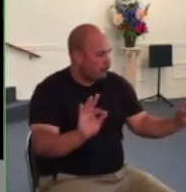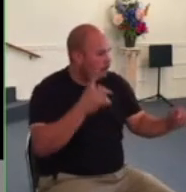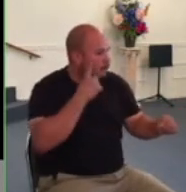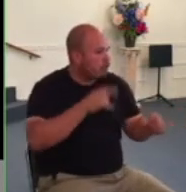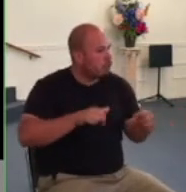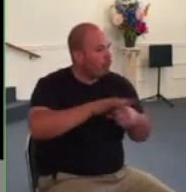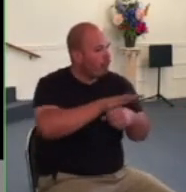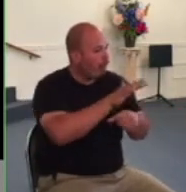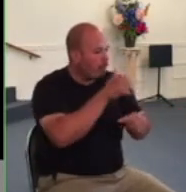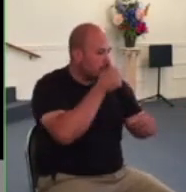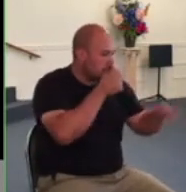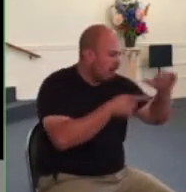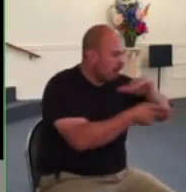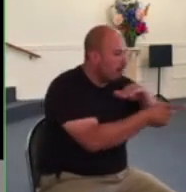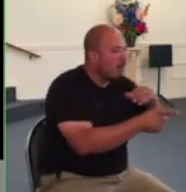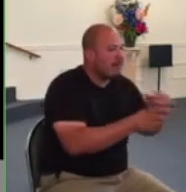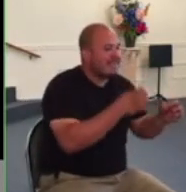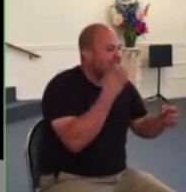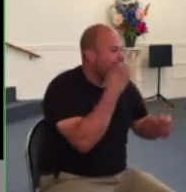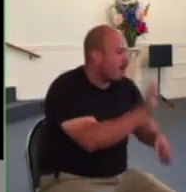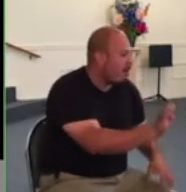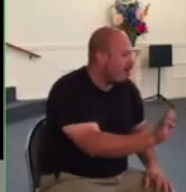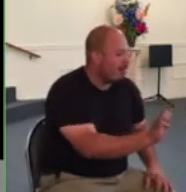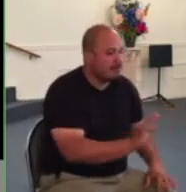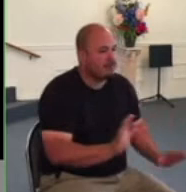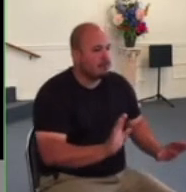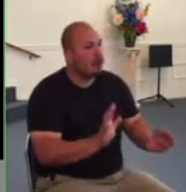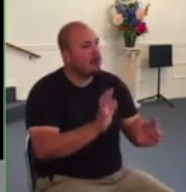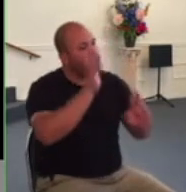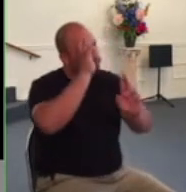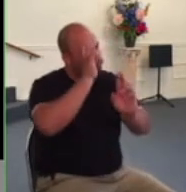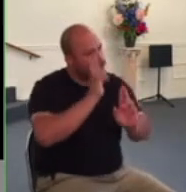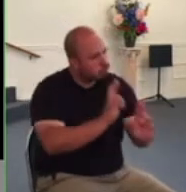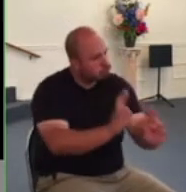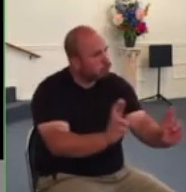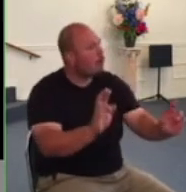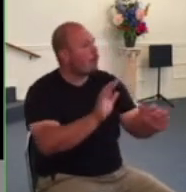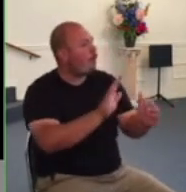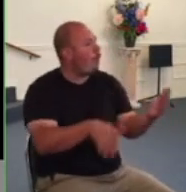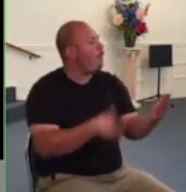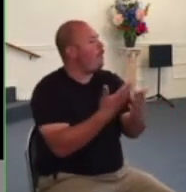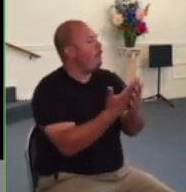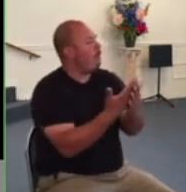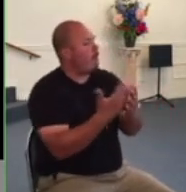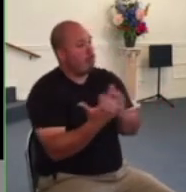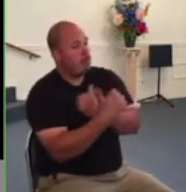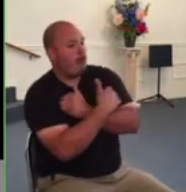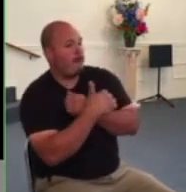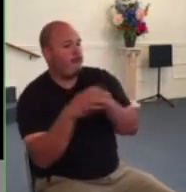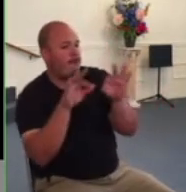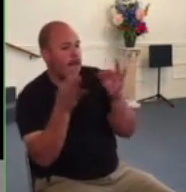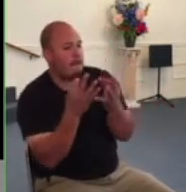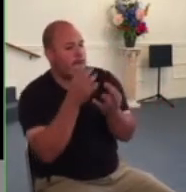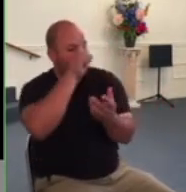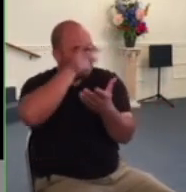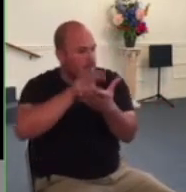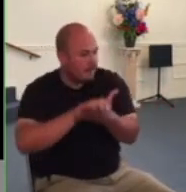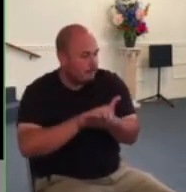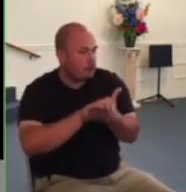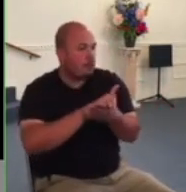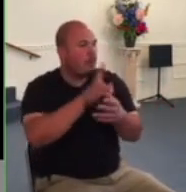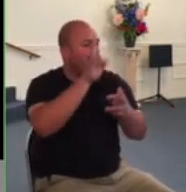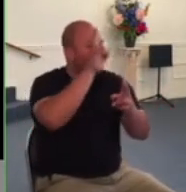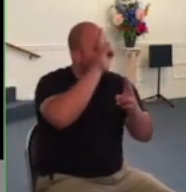show proper respect to everyone love the family of believers fear god honor the emperor